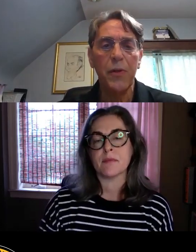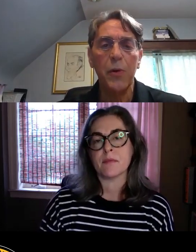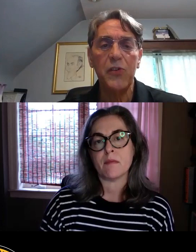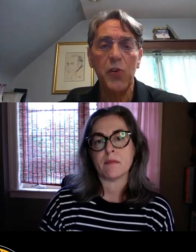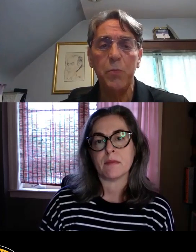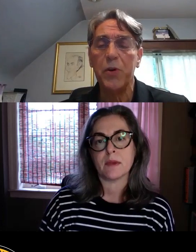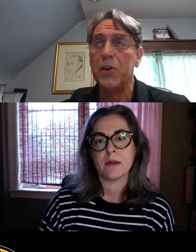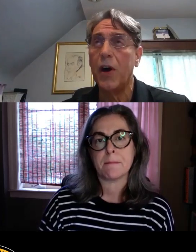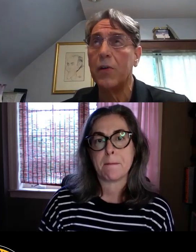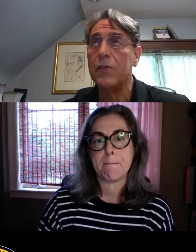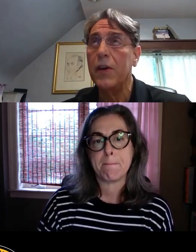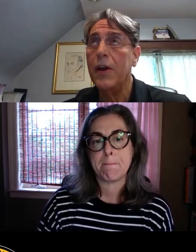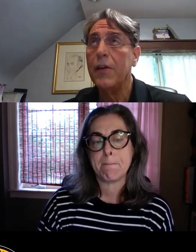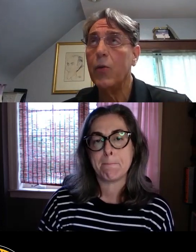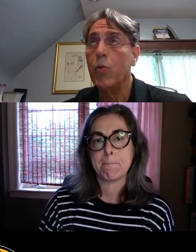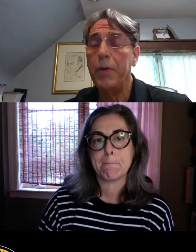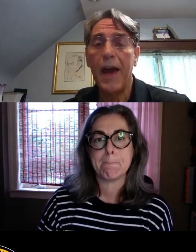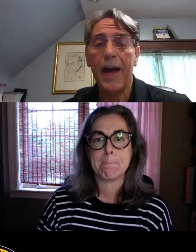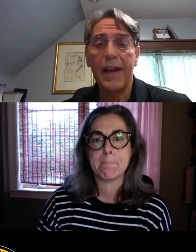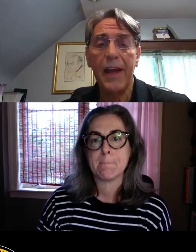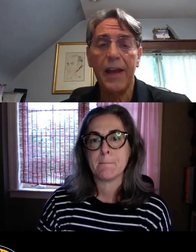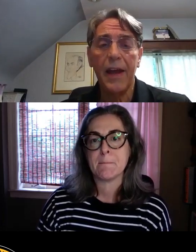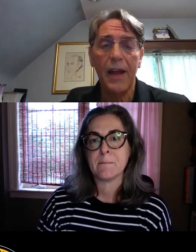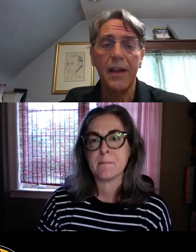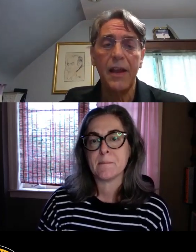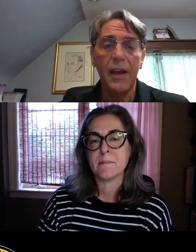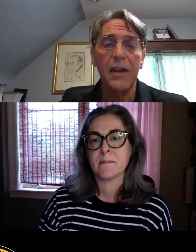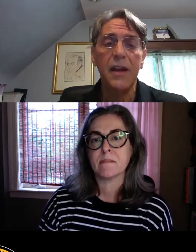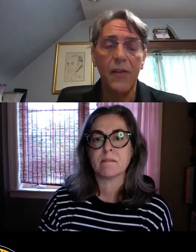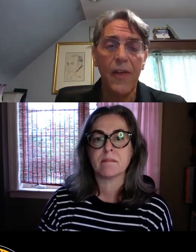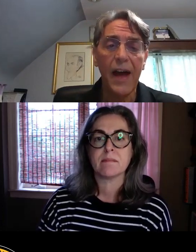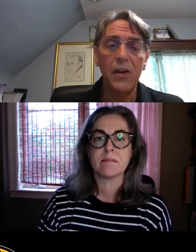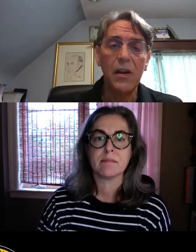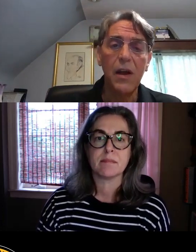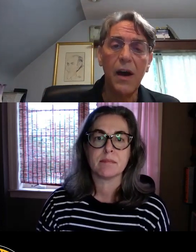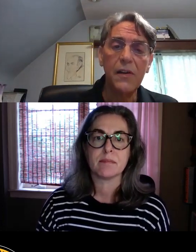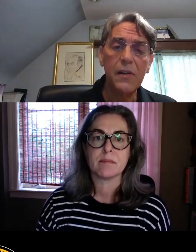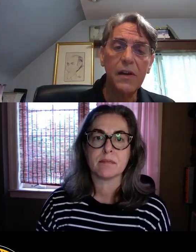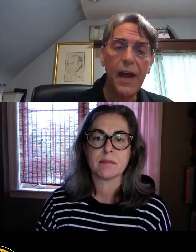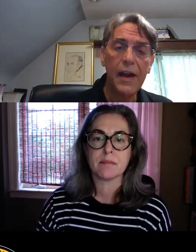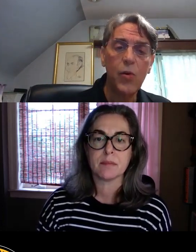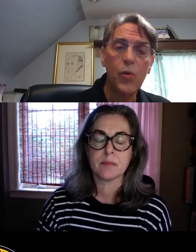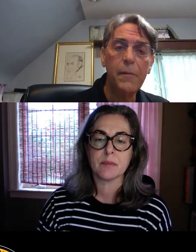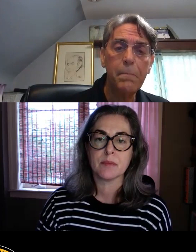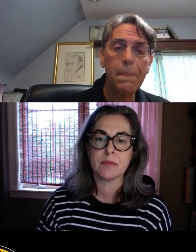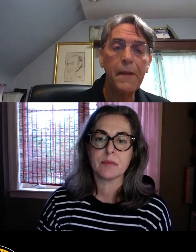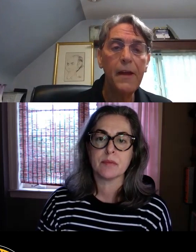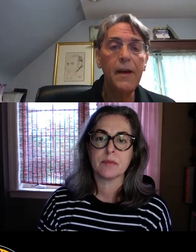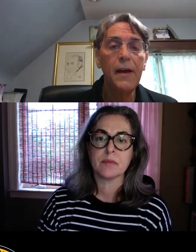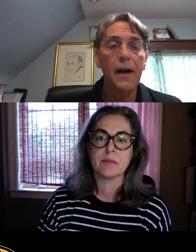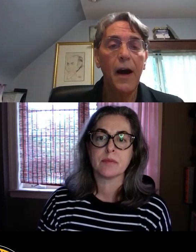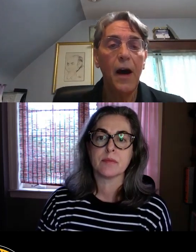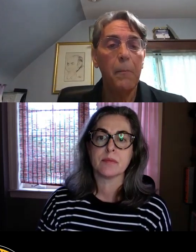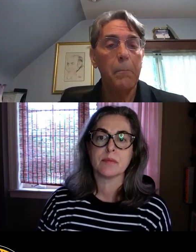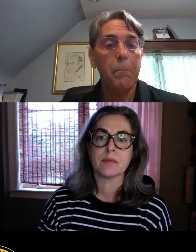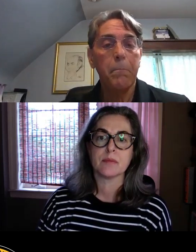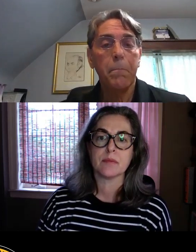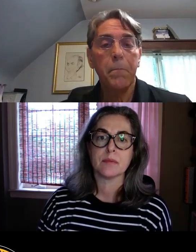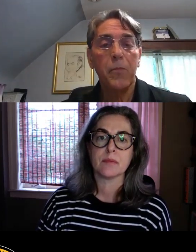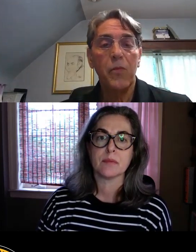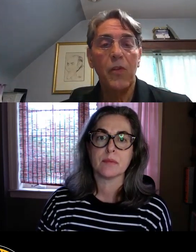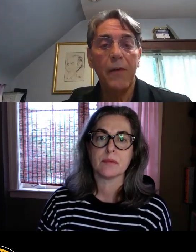$232 million that will be allocated in that category. Um,